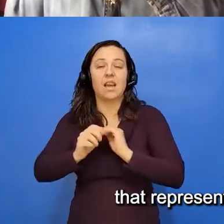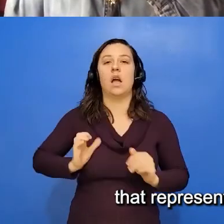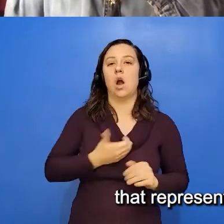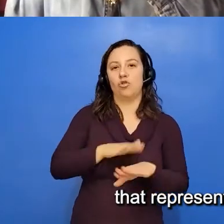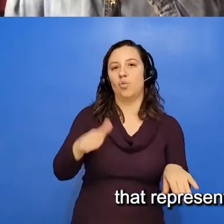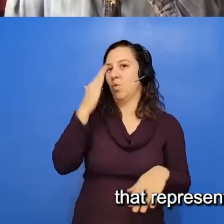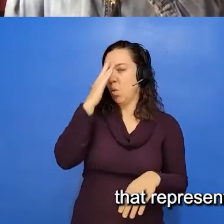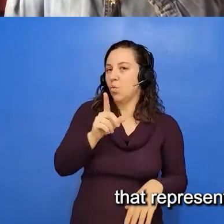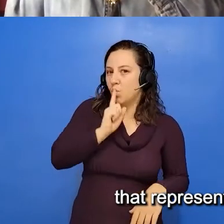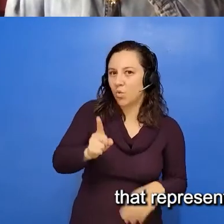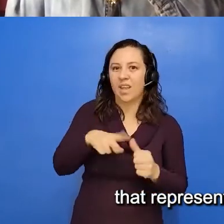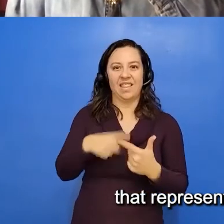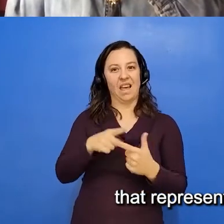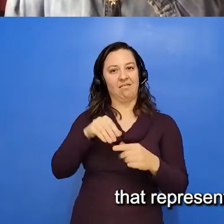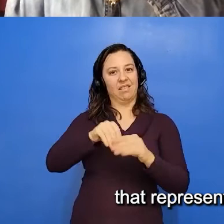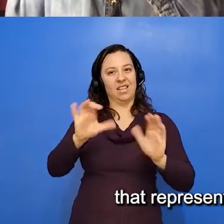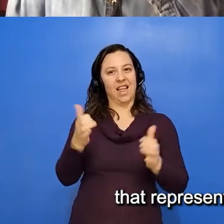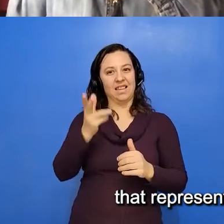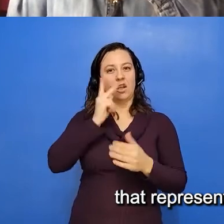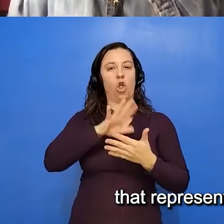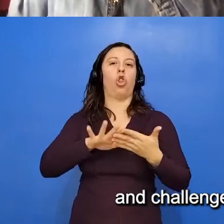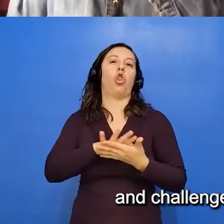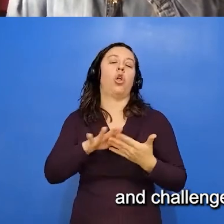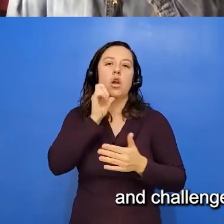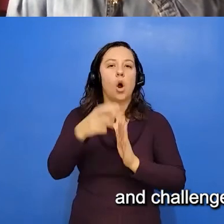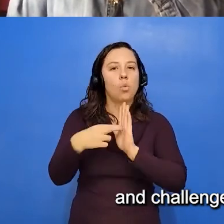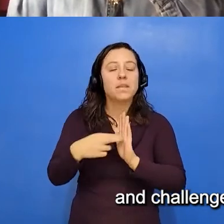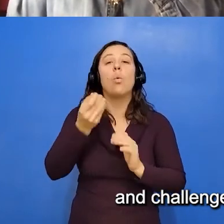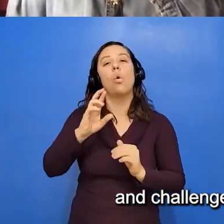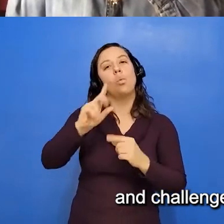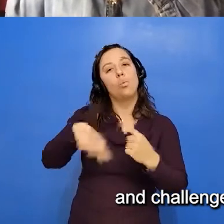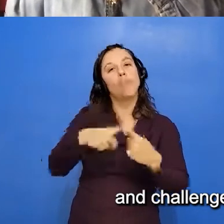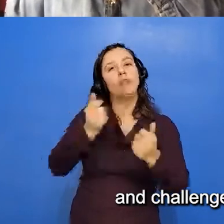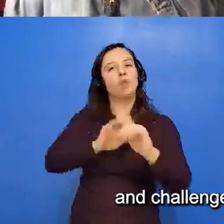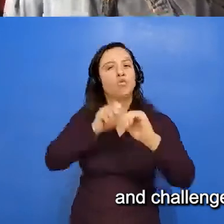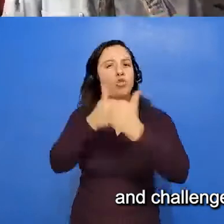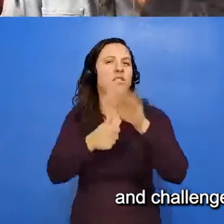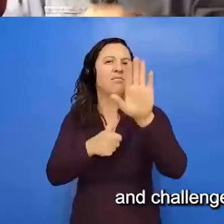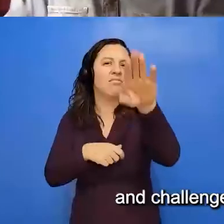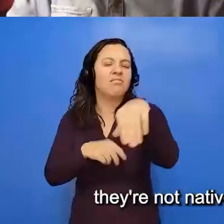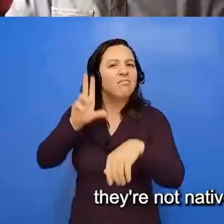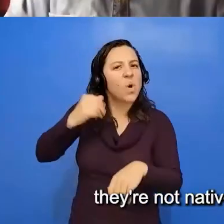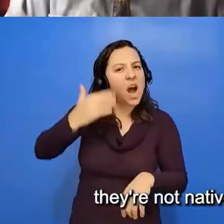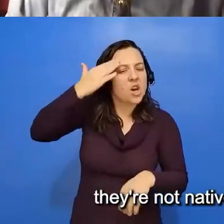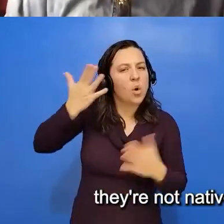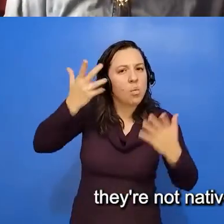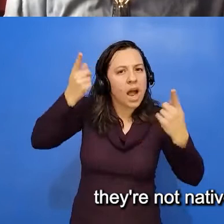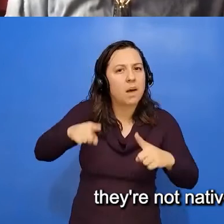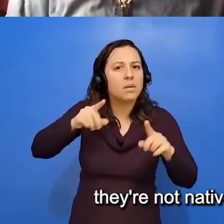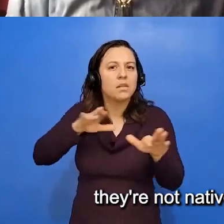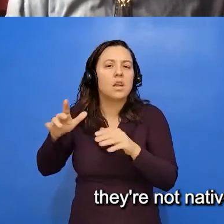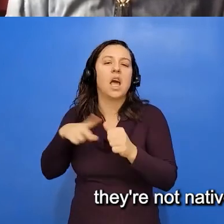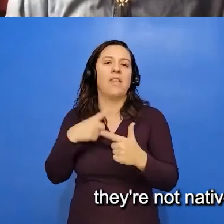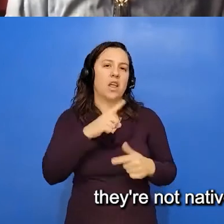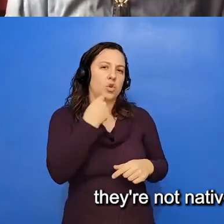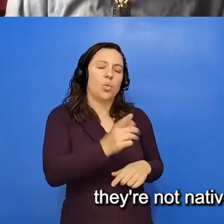do not see that represented, or when they try to speak up and challenge teachers, and then are told that they're